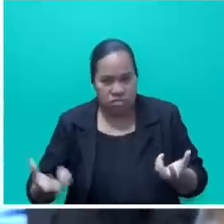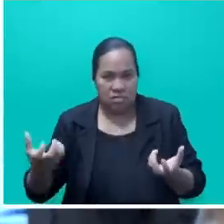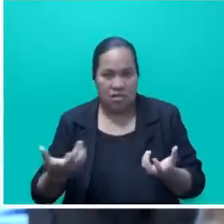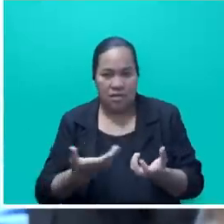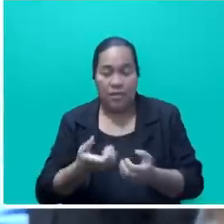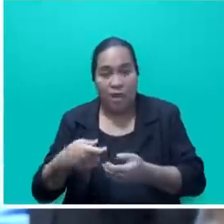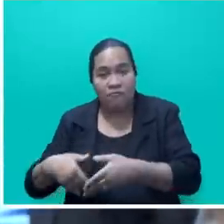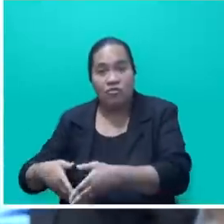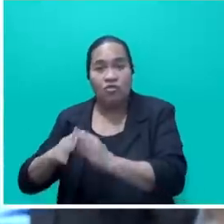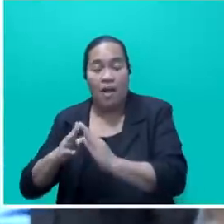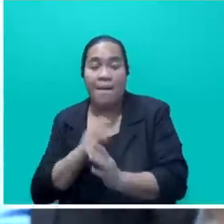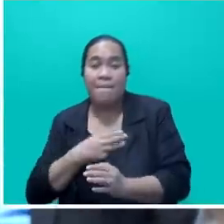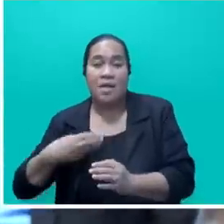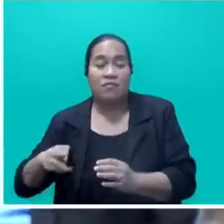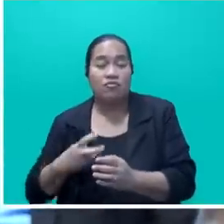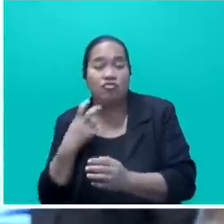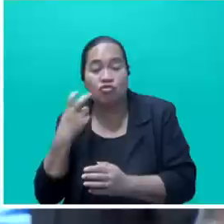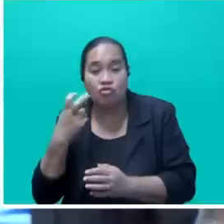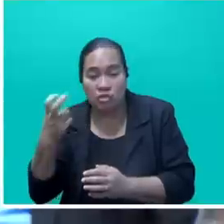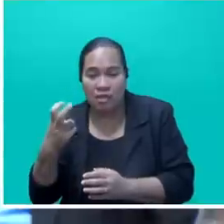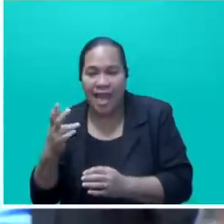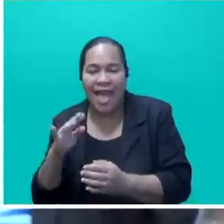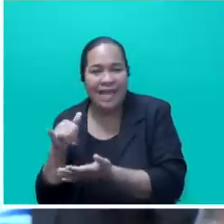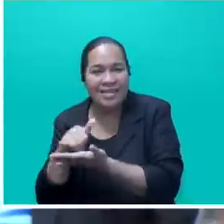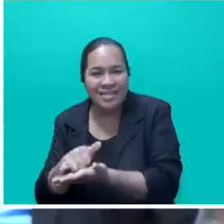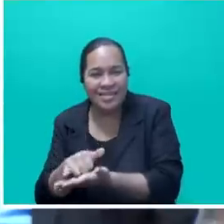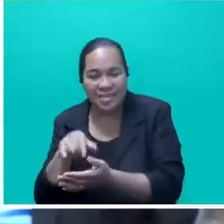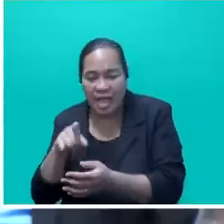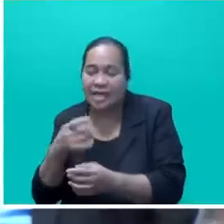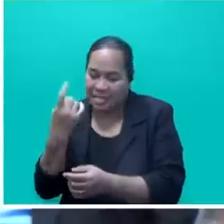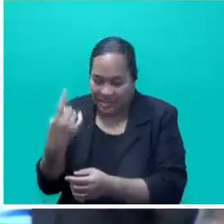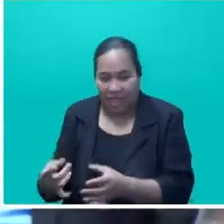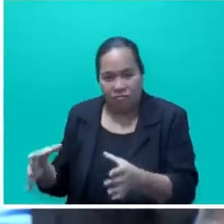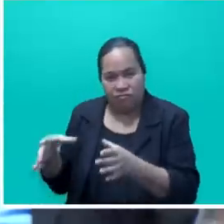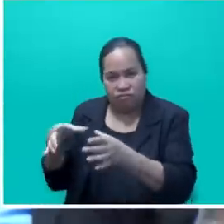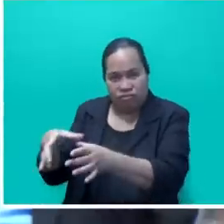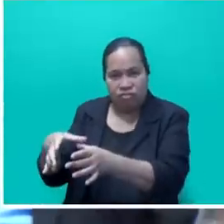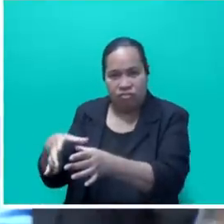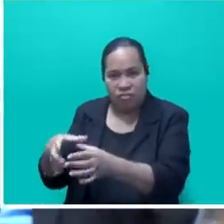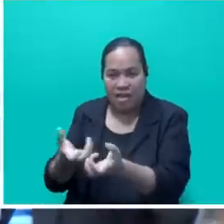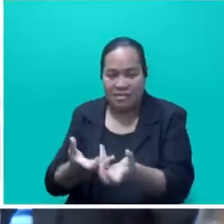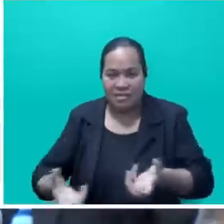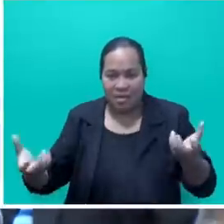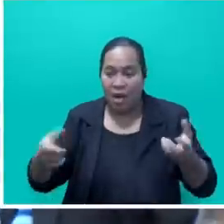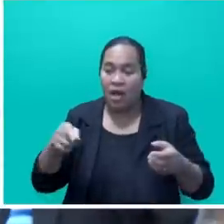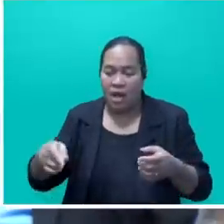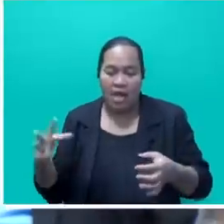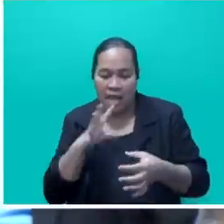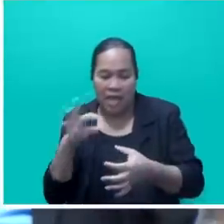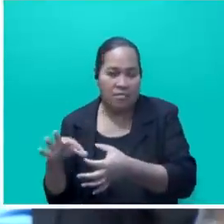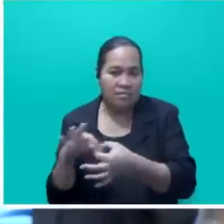Ministry of Tourism and Civil Aviation as a standalone entity that can act as a better support system to the private sector.